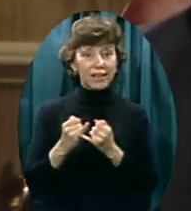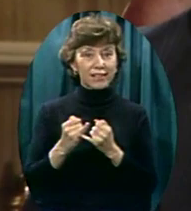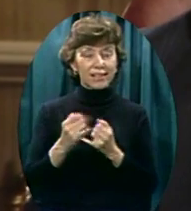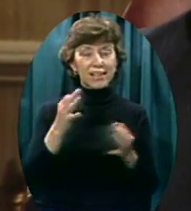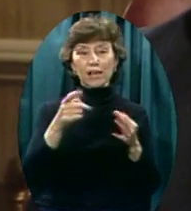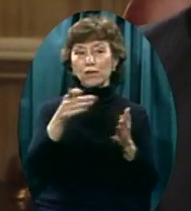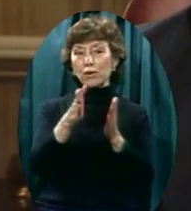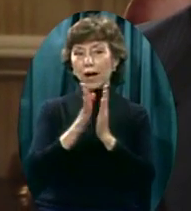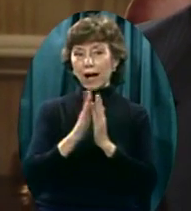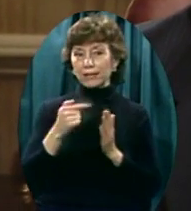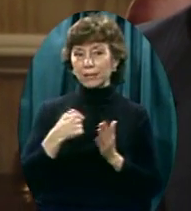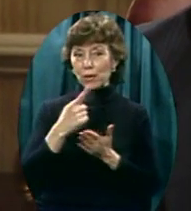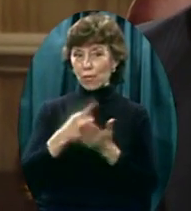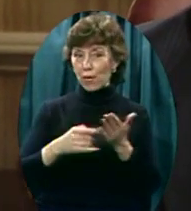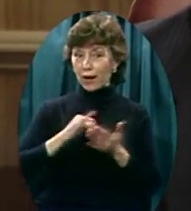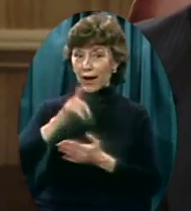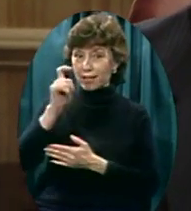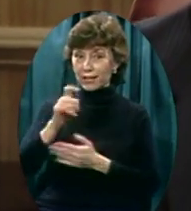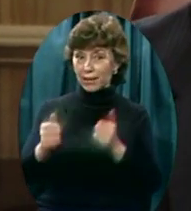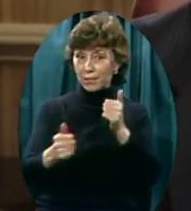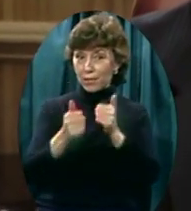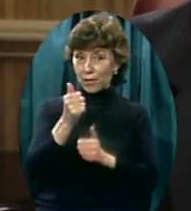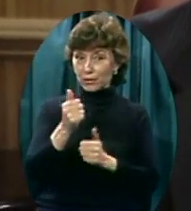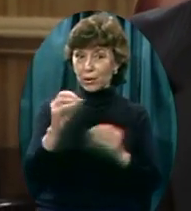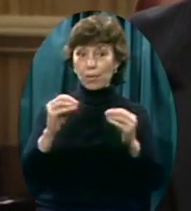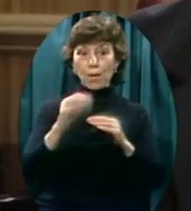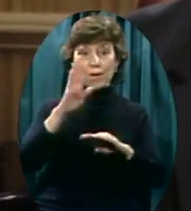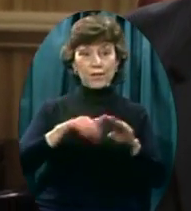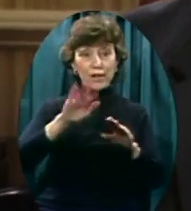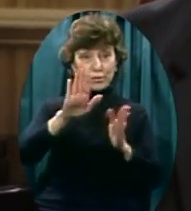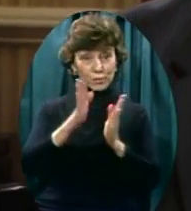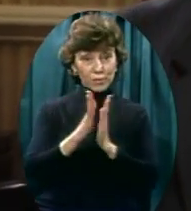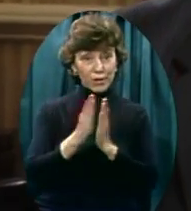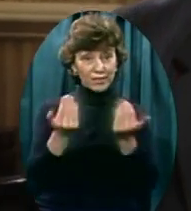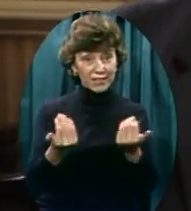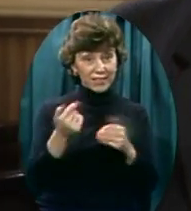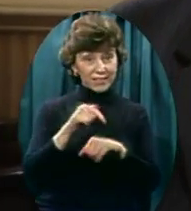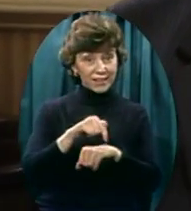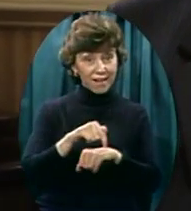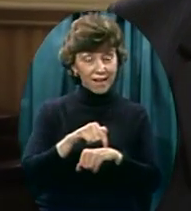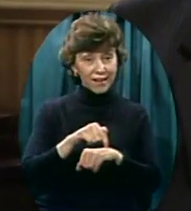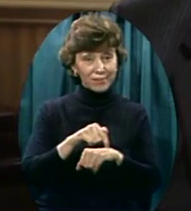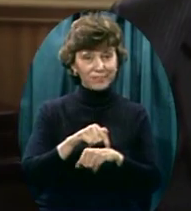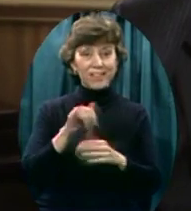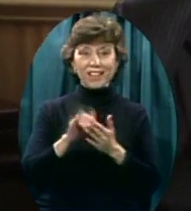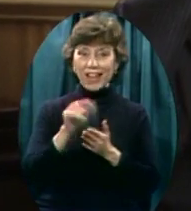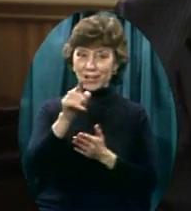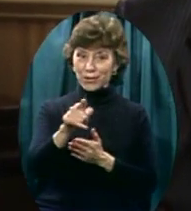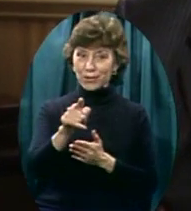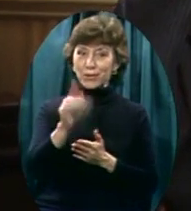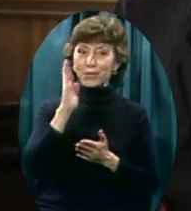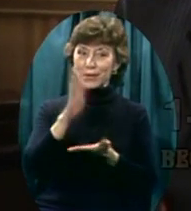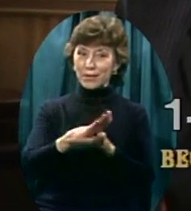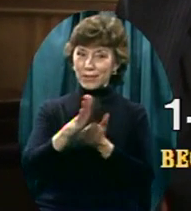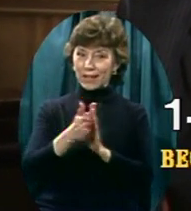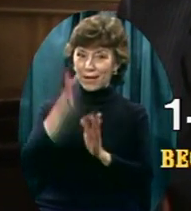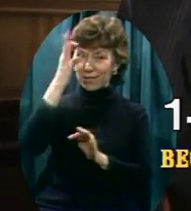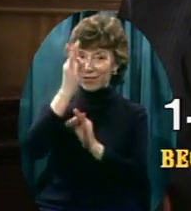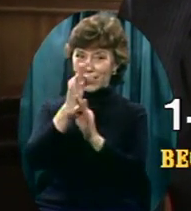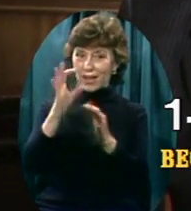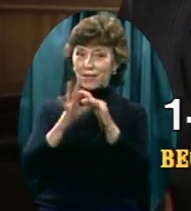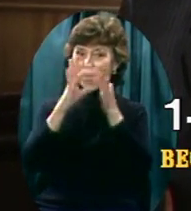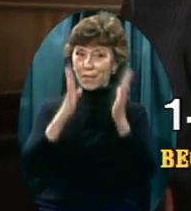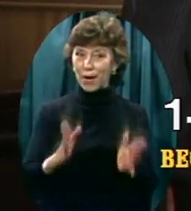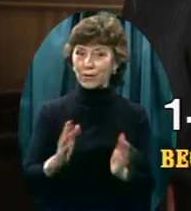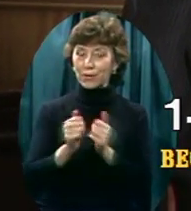to ask me What I need most Beyond your prayers At this time It is That you might become My faith partner That you would call